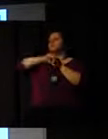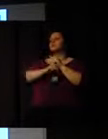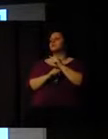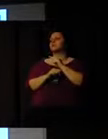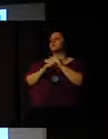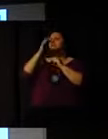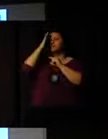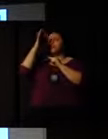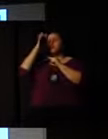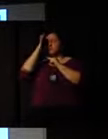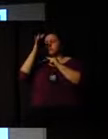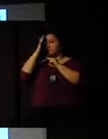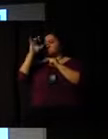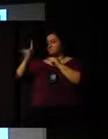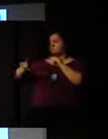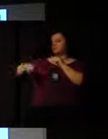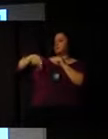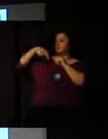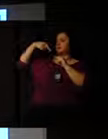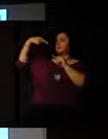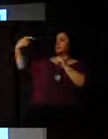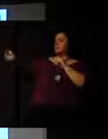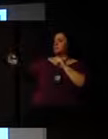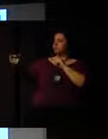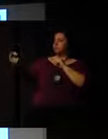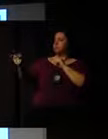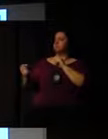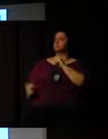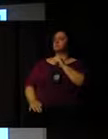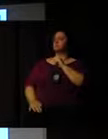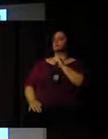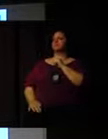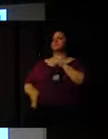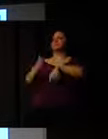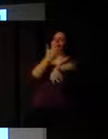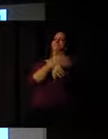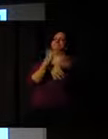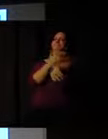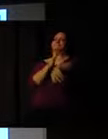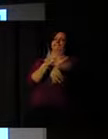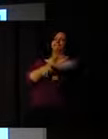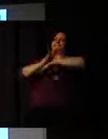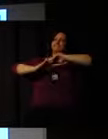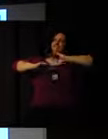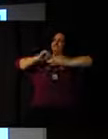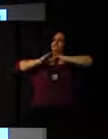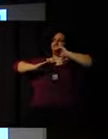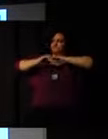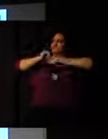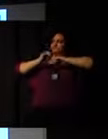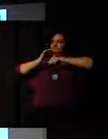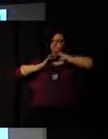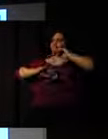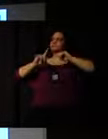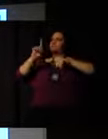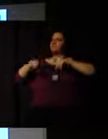doing the practical side of it. So it's kind of on-the-job training as well.